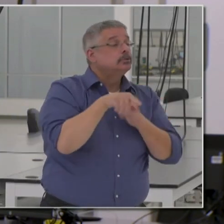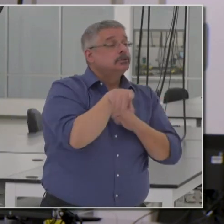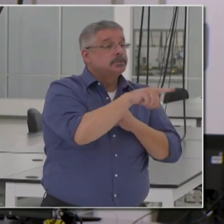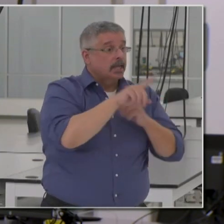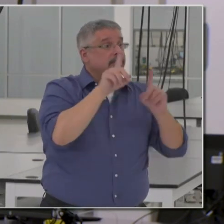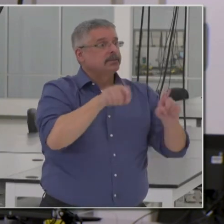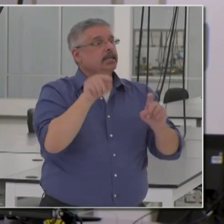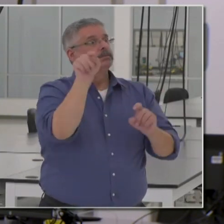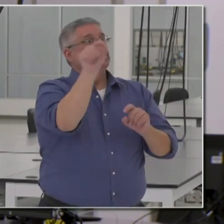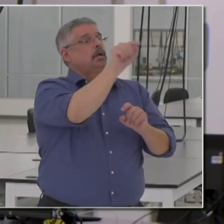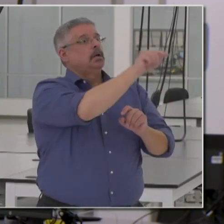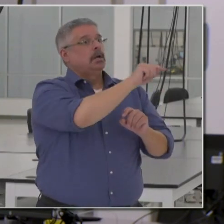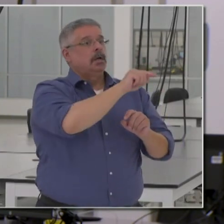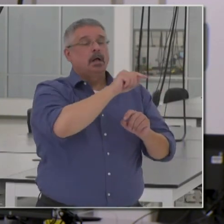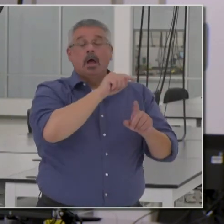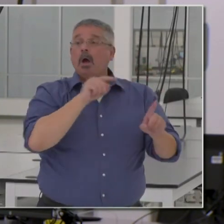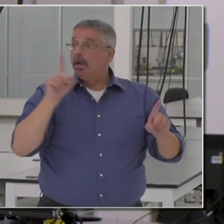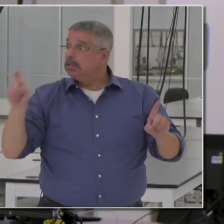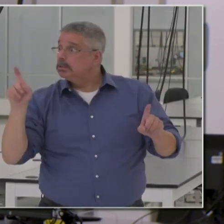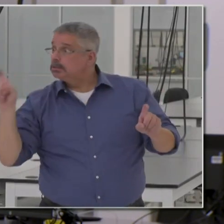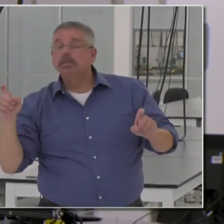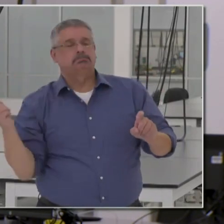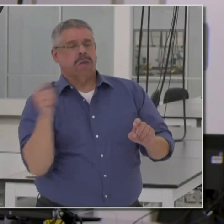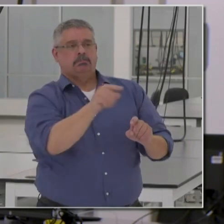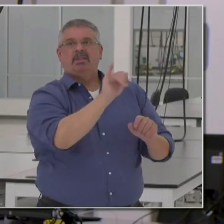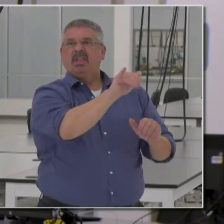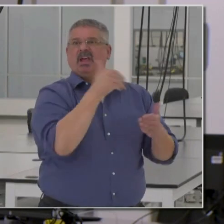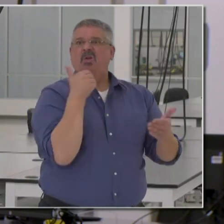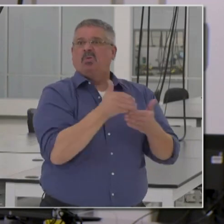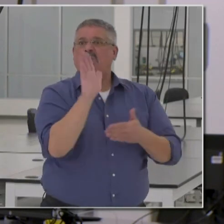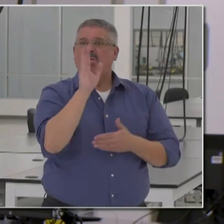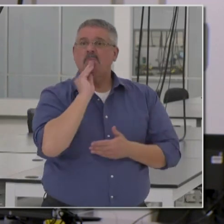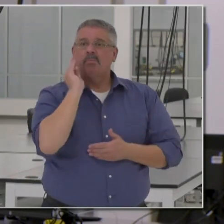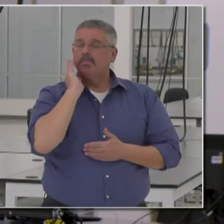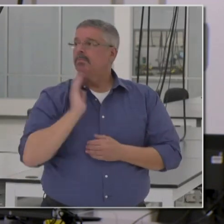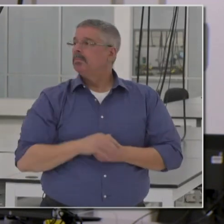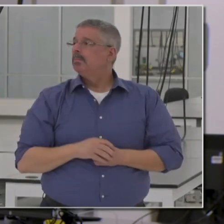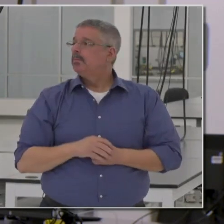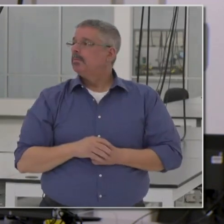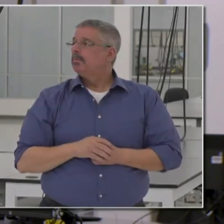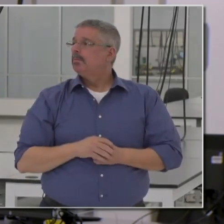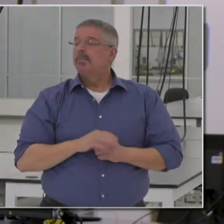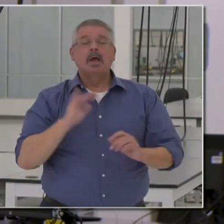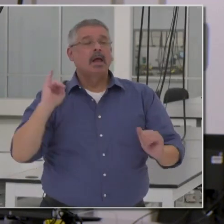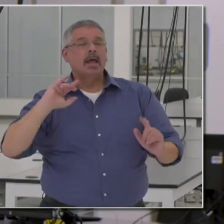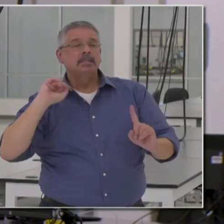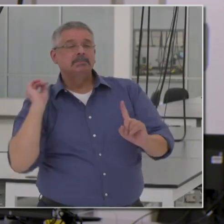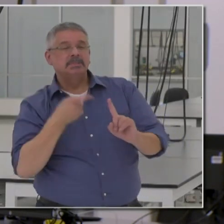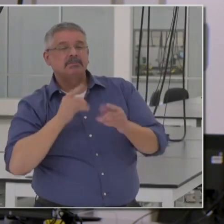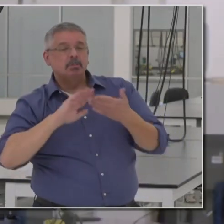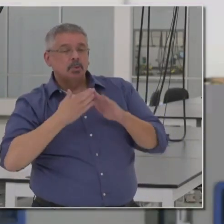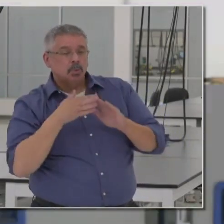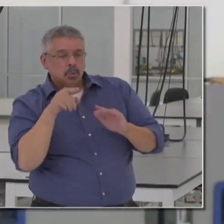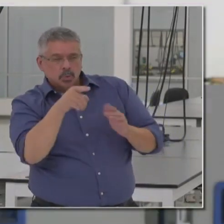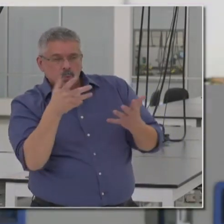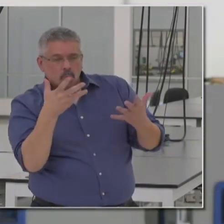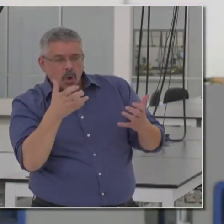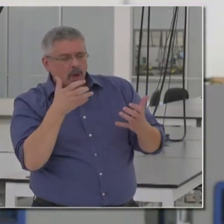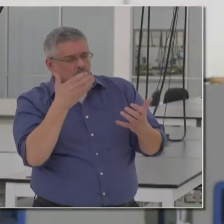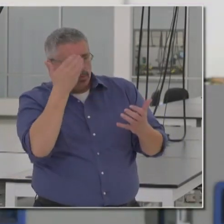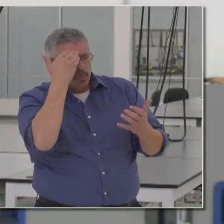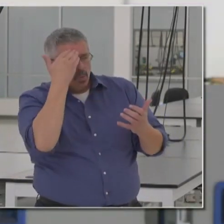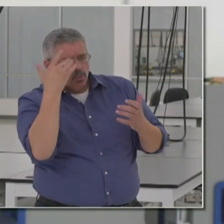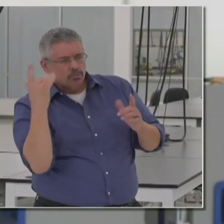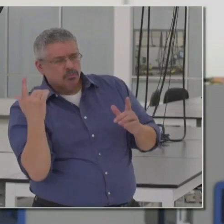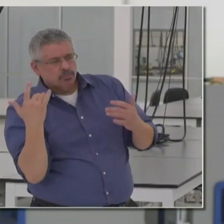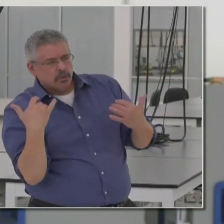available everywhere where people need to be tested. So thank you for the question. Are there any specific communities that you are looking at that could need the